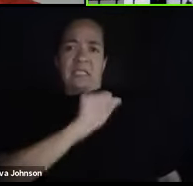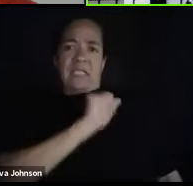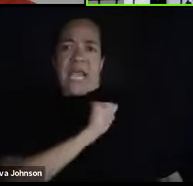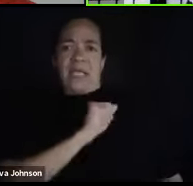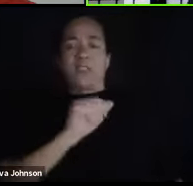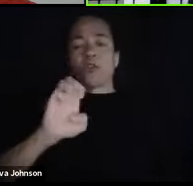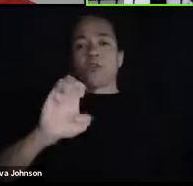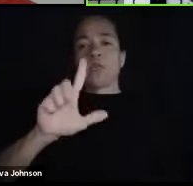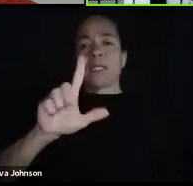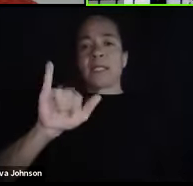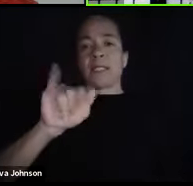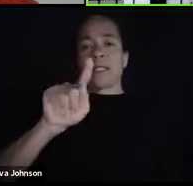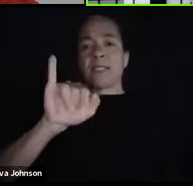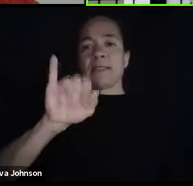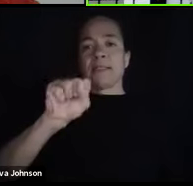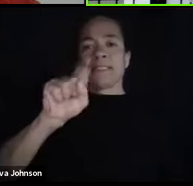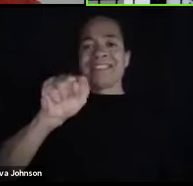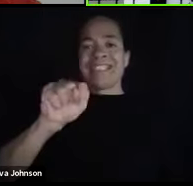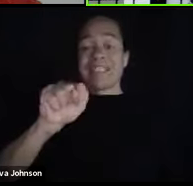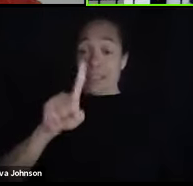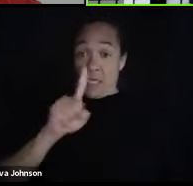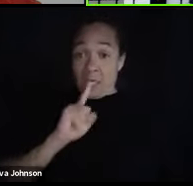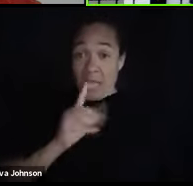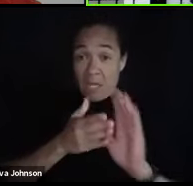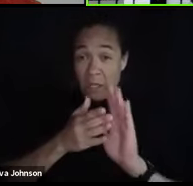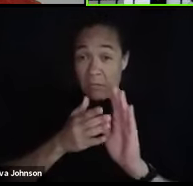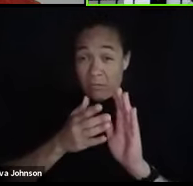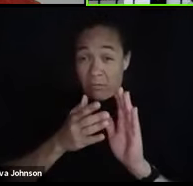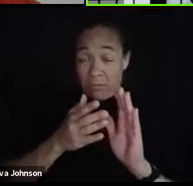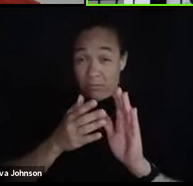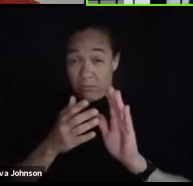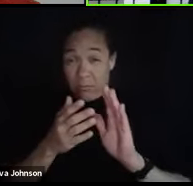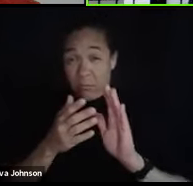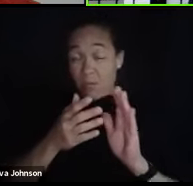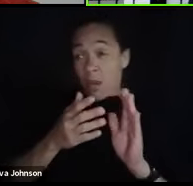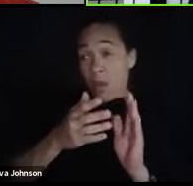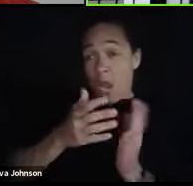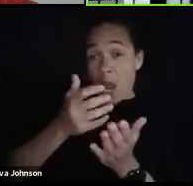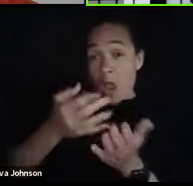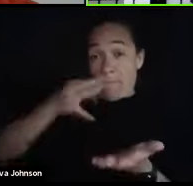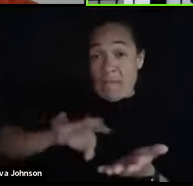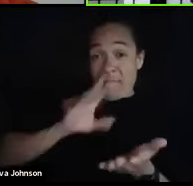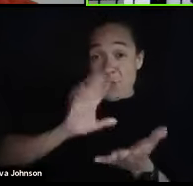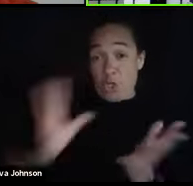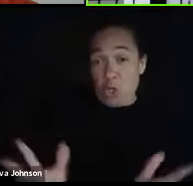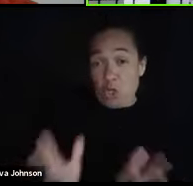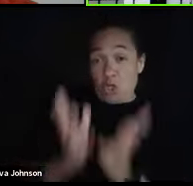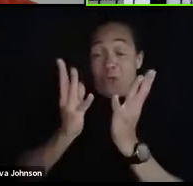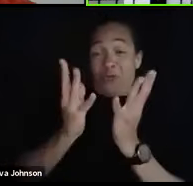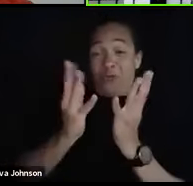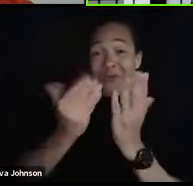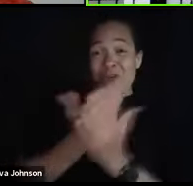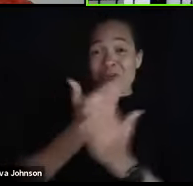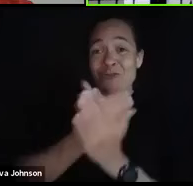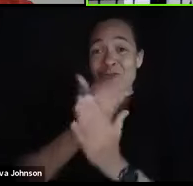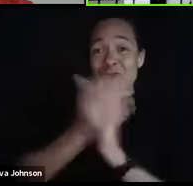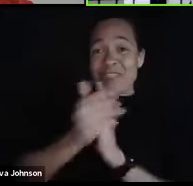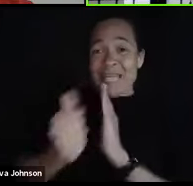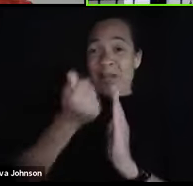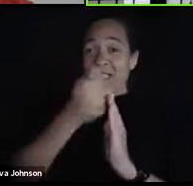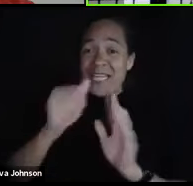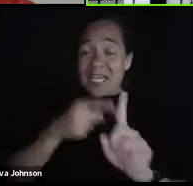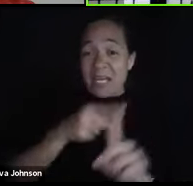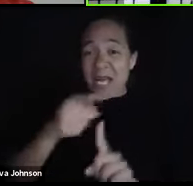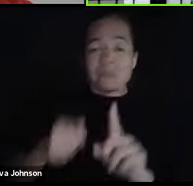productive in nurturing new talent and getting new ideas in any discipline. Any discipline who